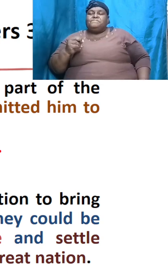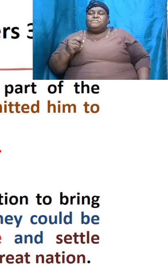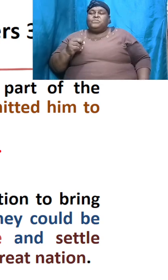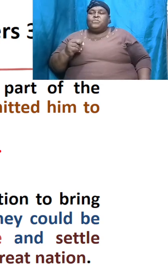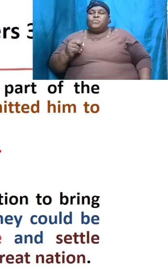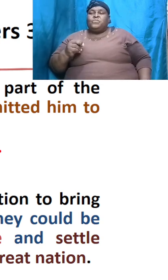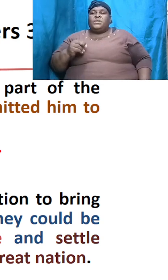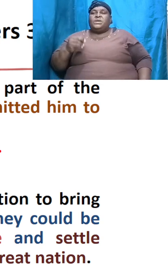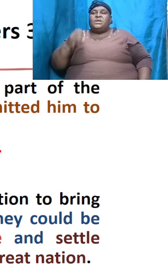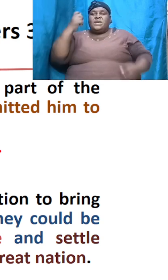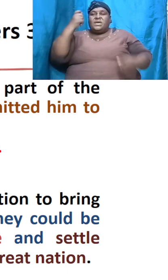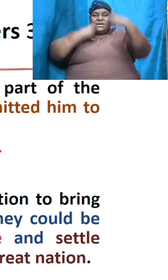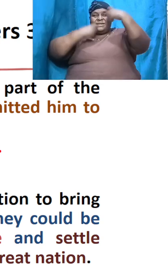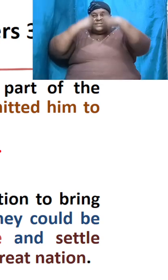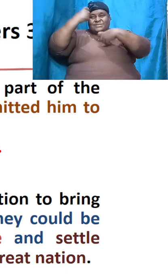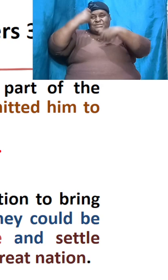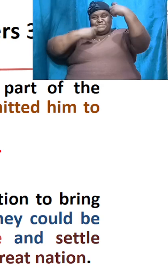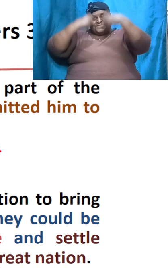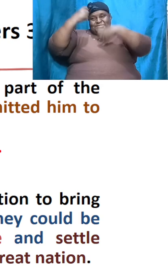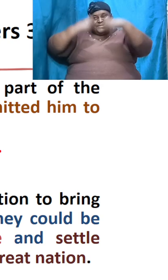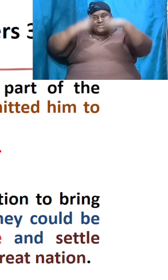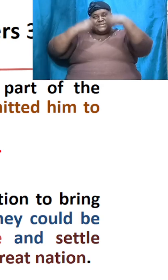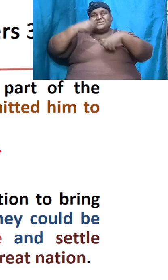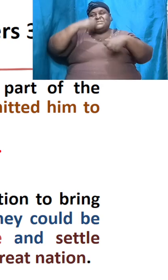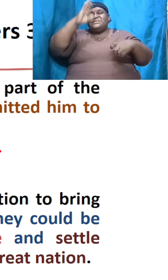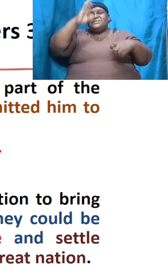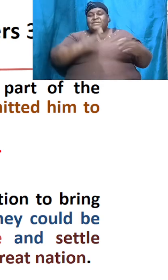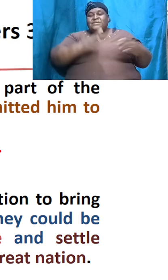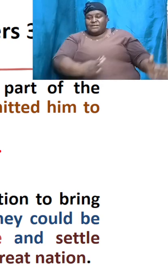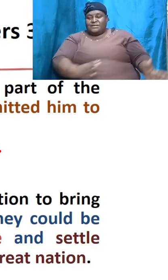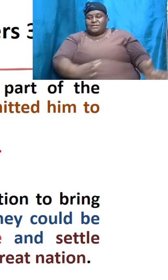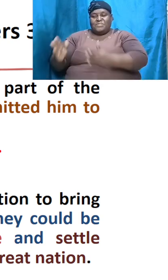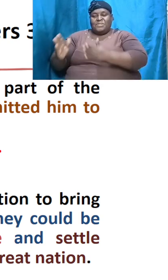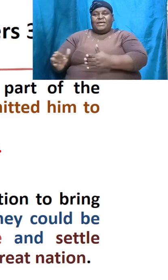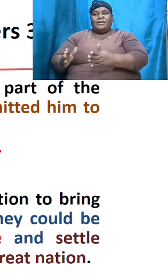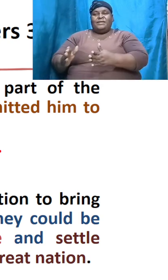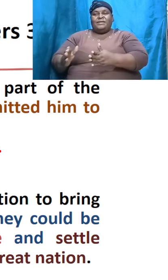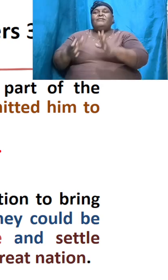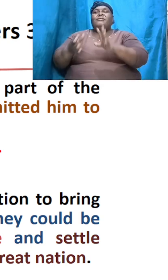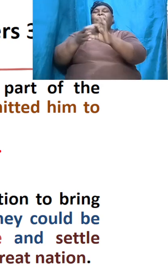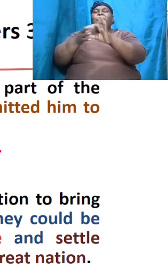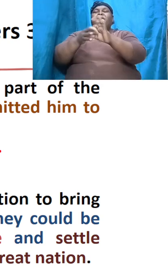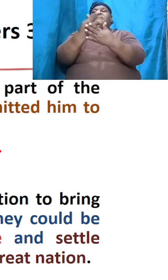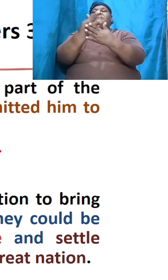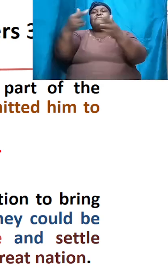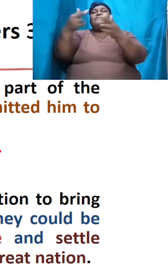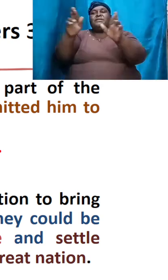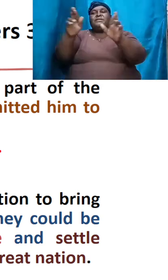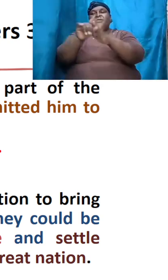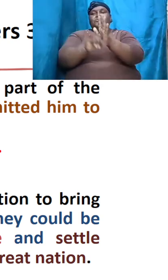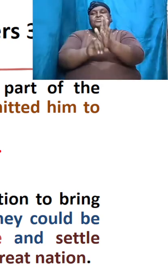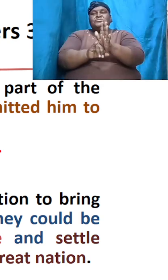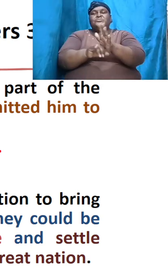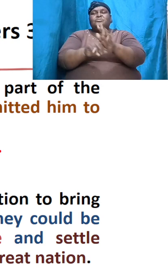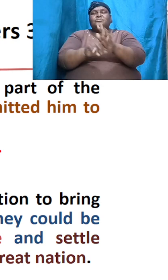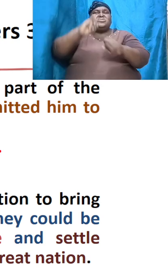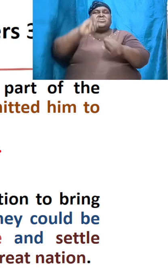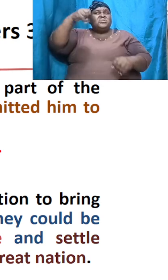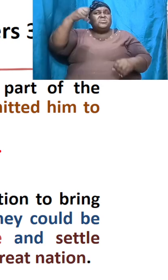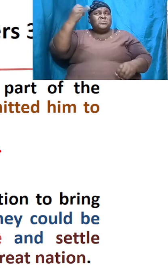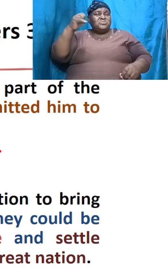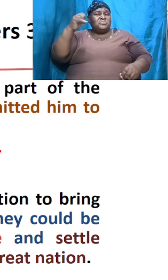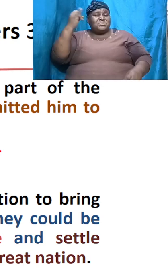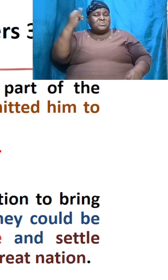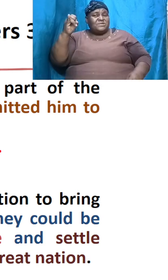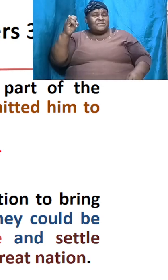expressed God's plan of redemption and so Joseph follow me